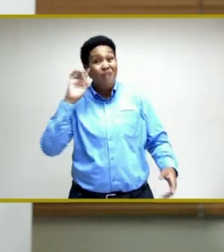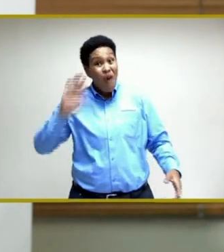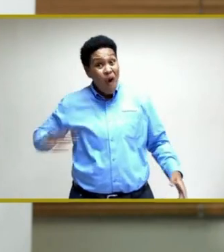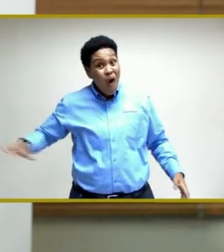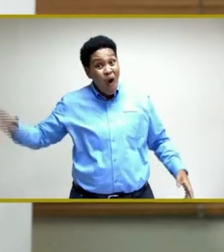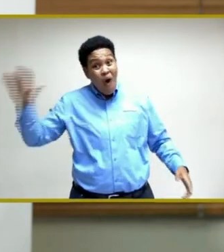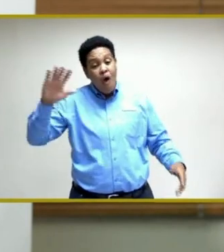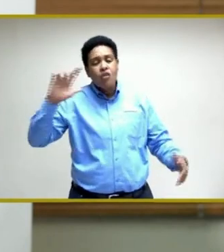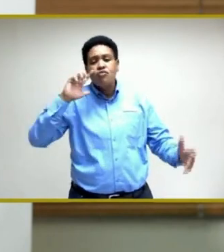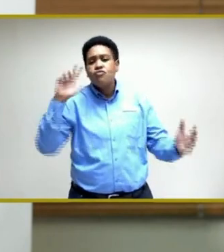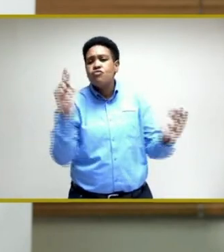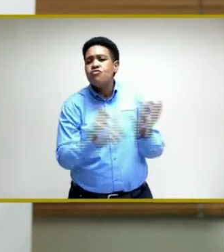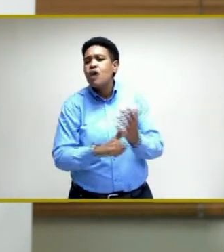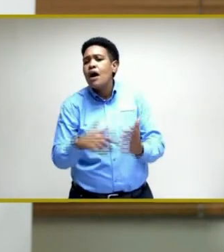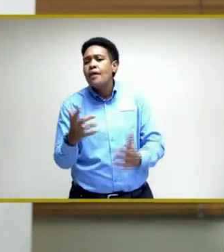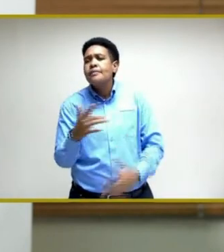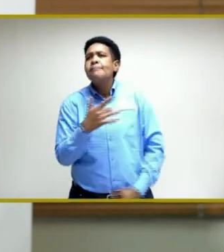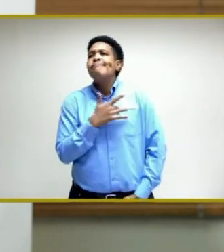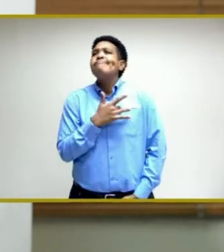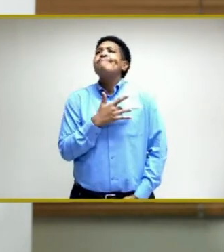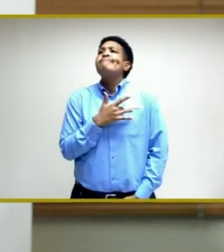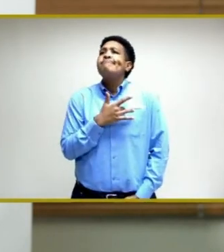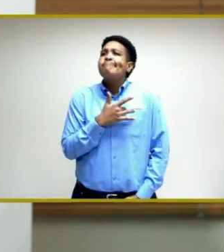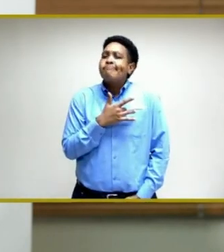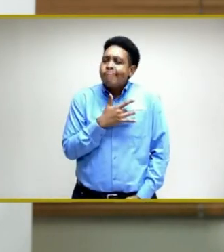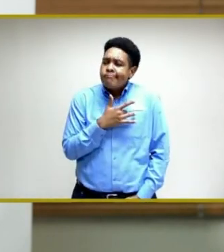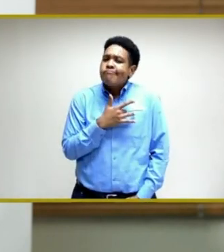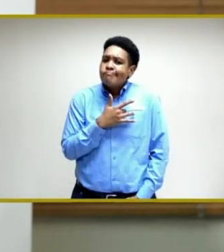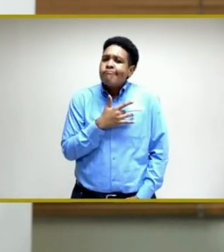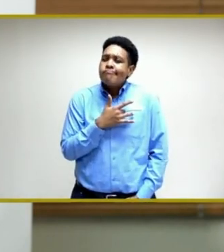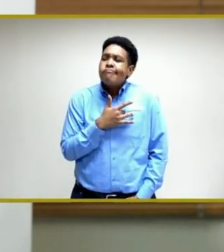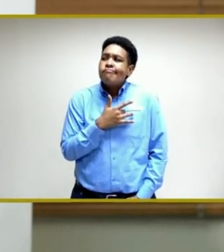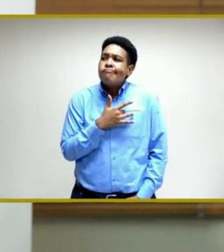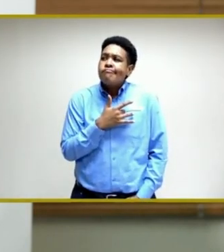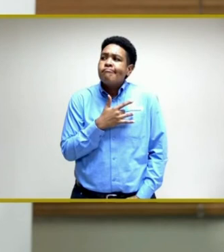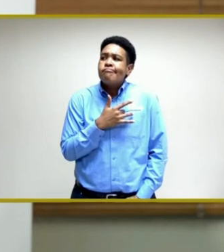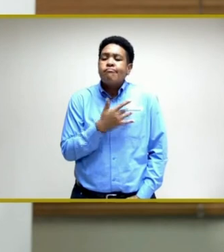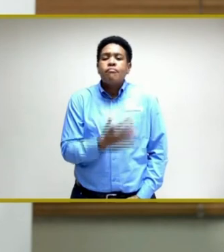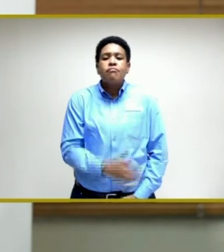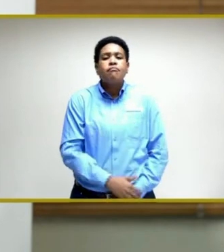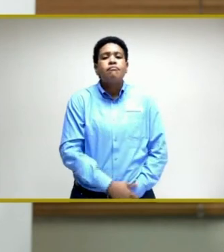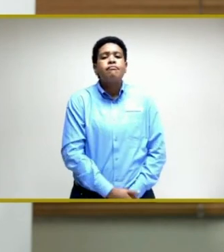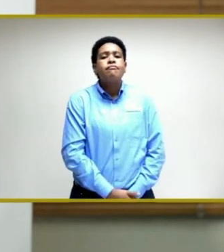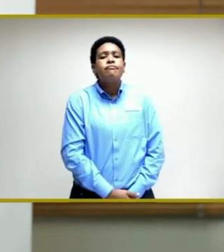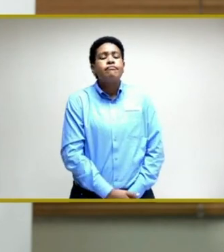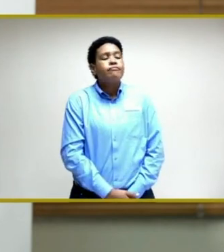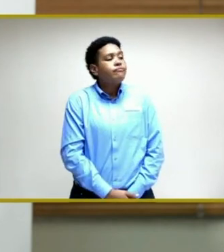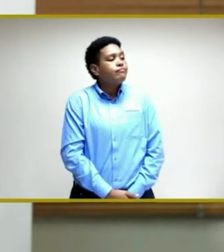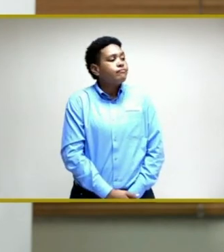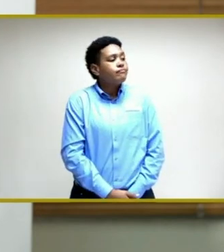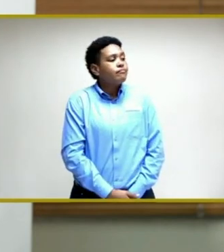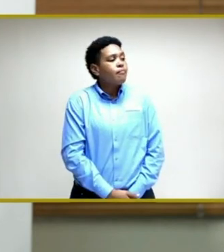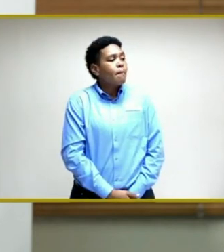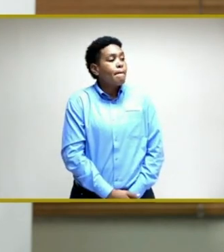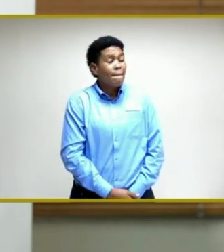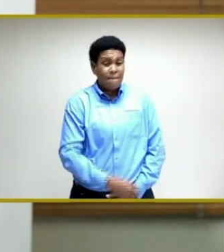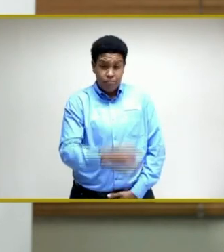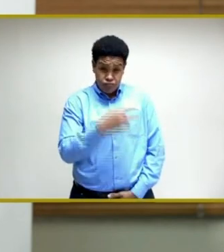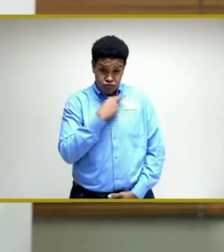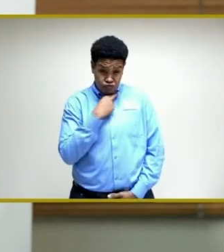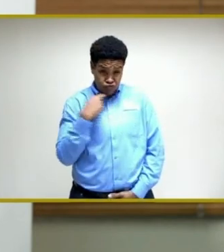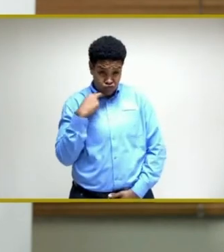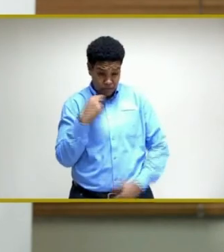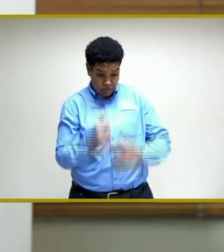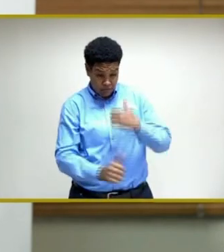recognize and appreciate, once again, the risks that our public health workers